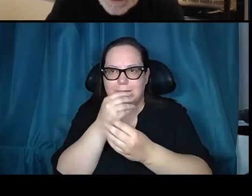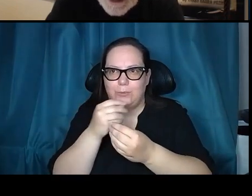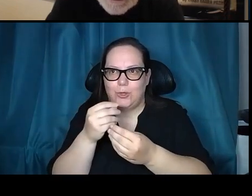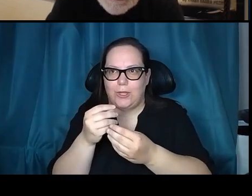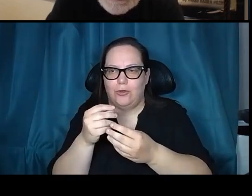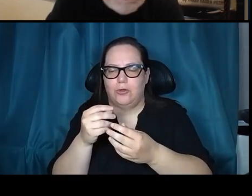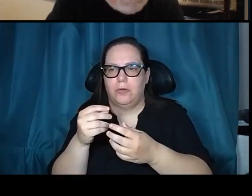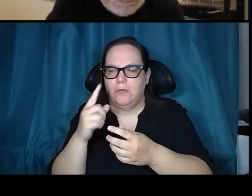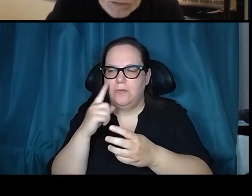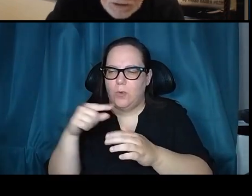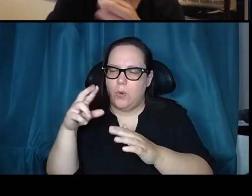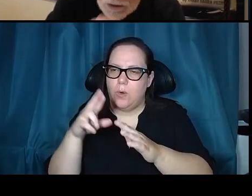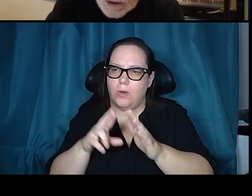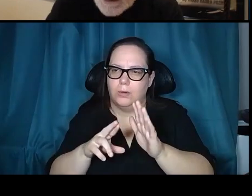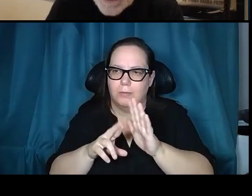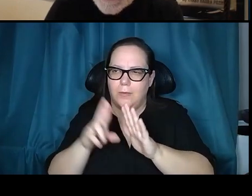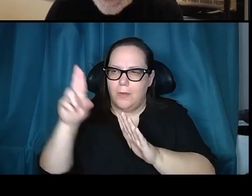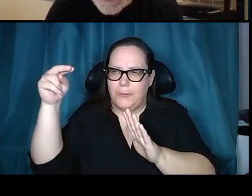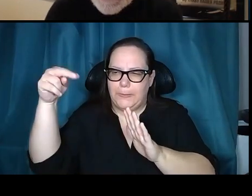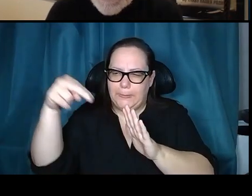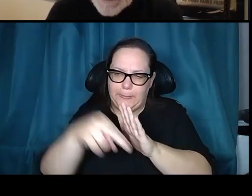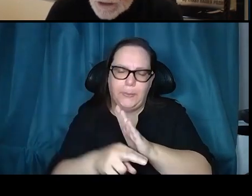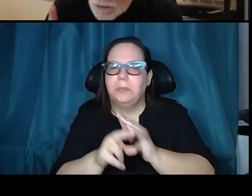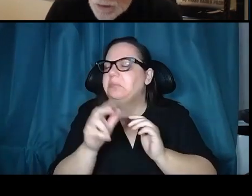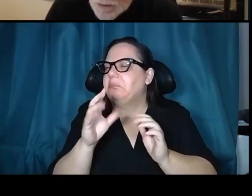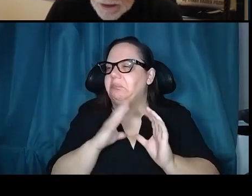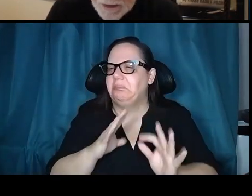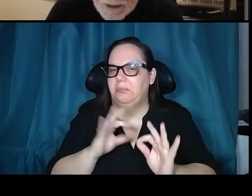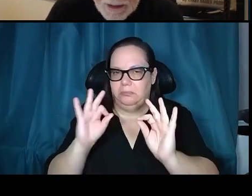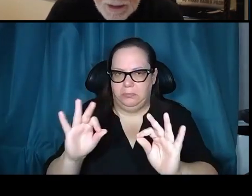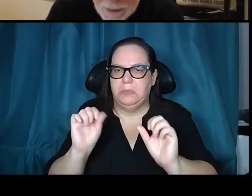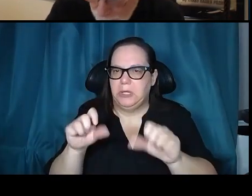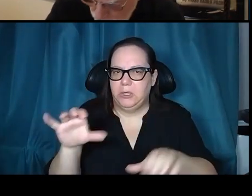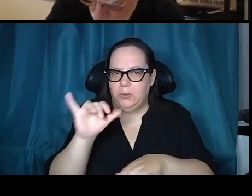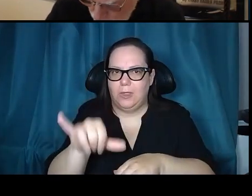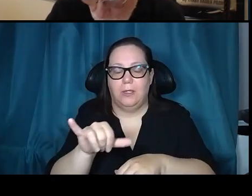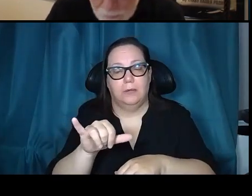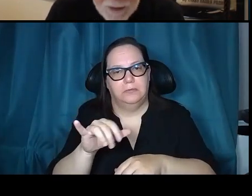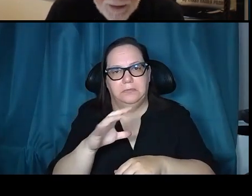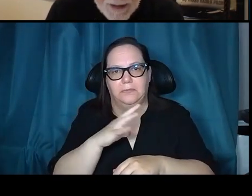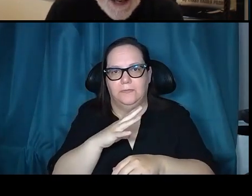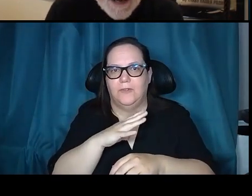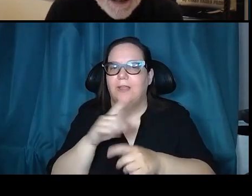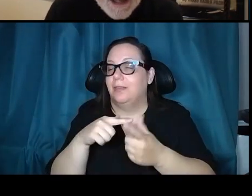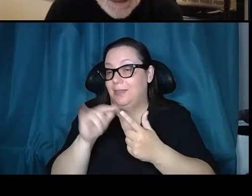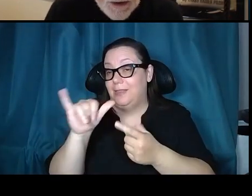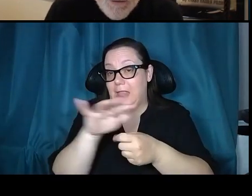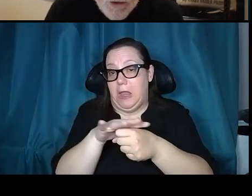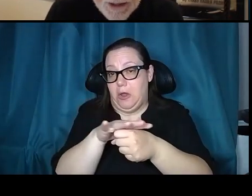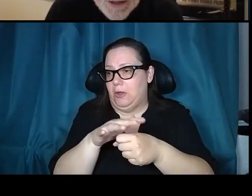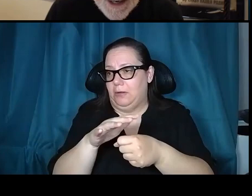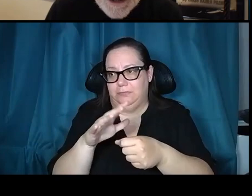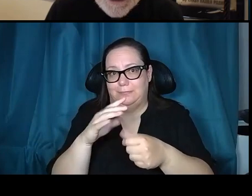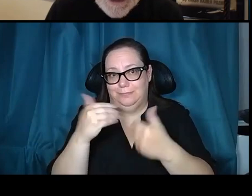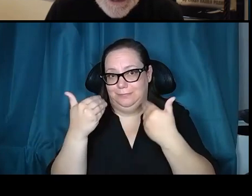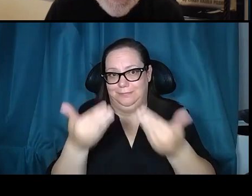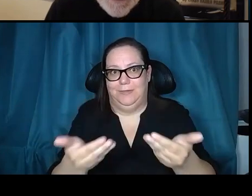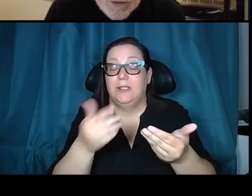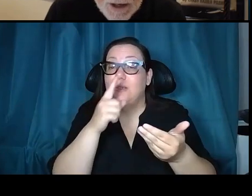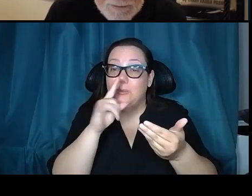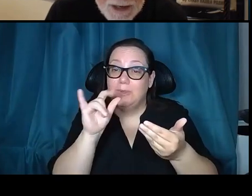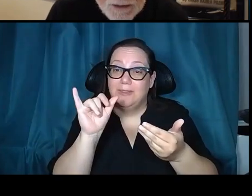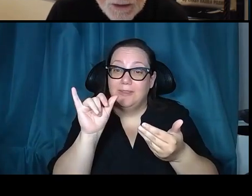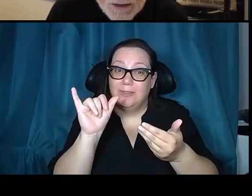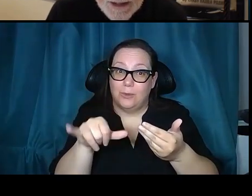said, we can do that. Good to go on that site. That's where we went. So, these were 14,000